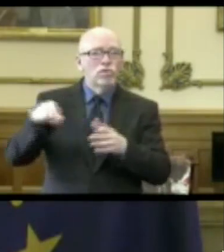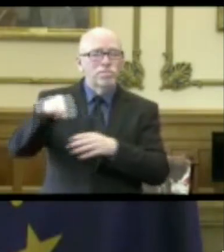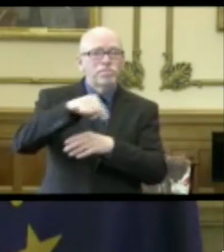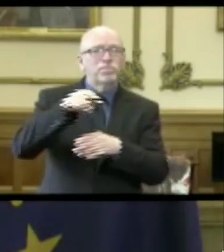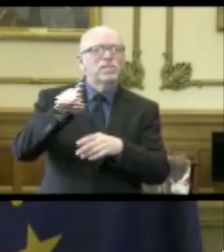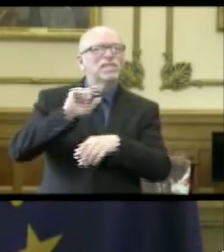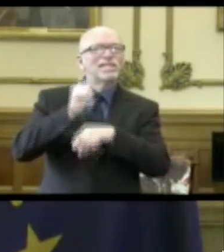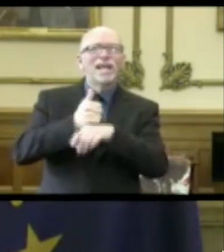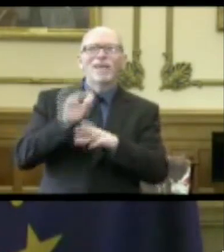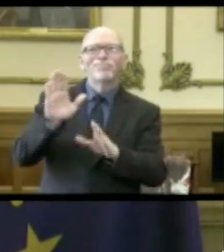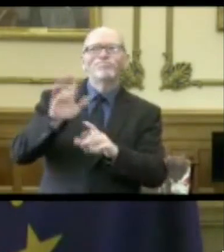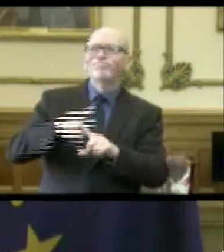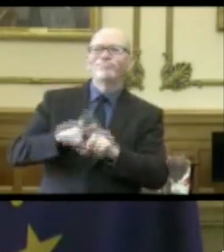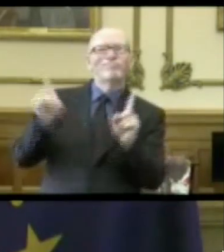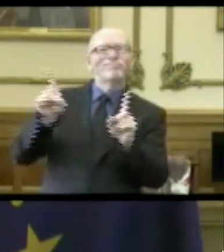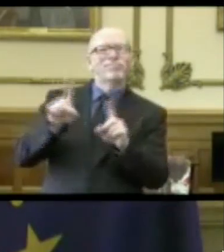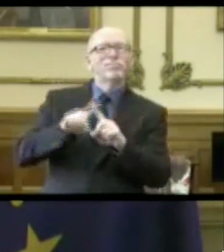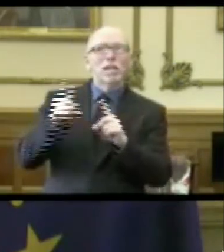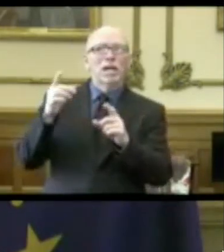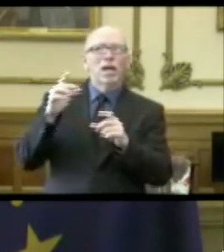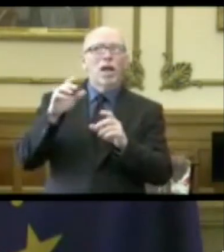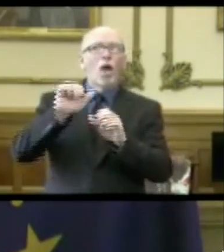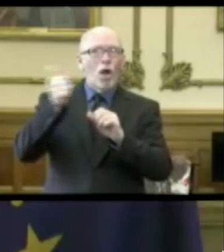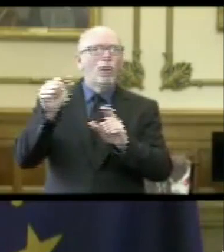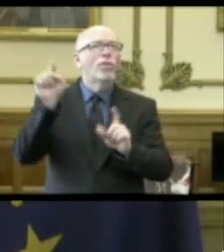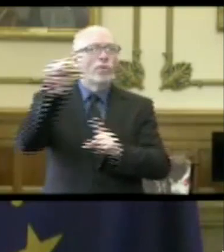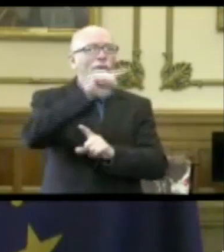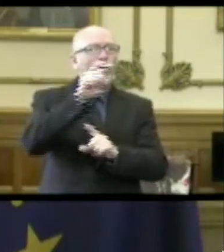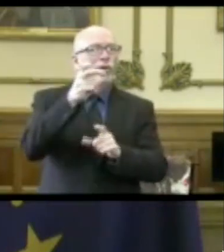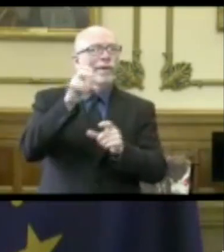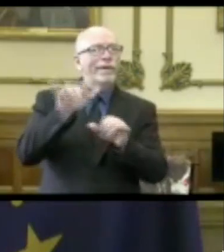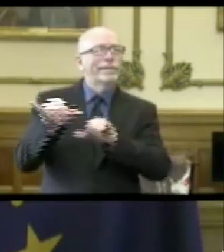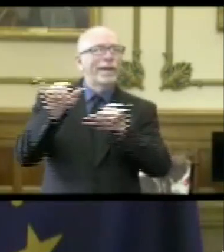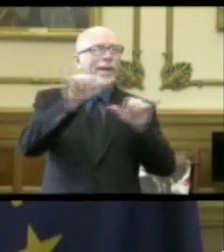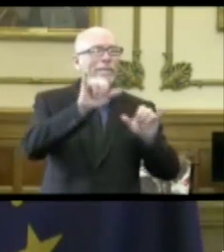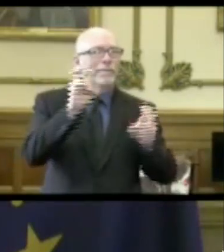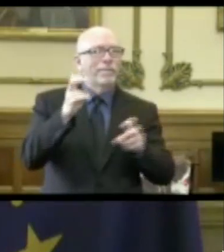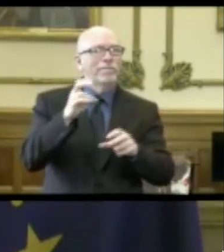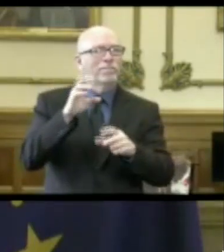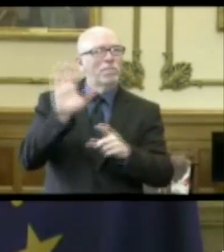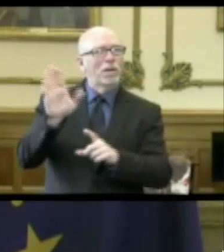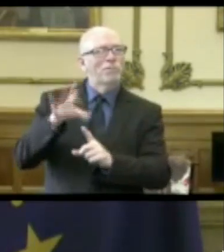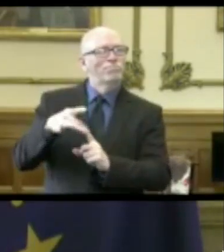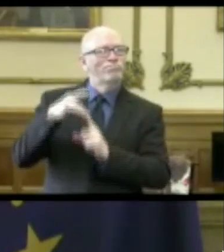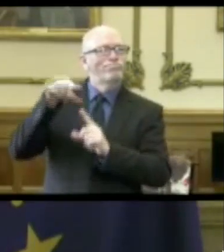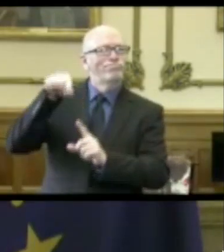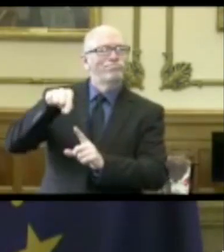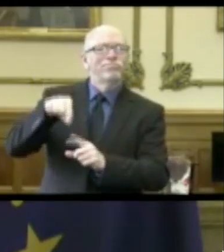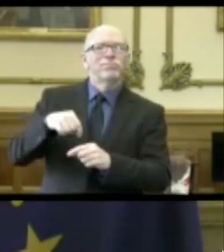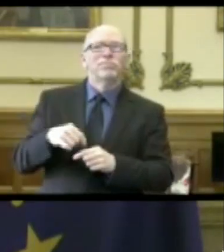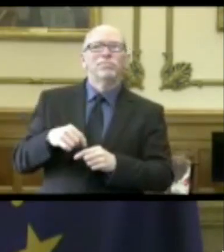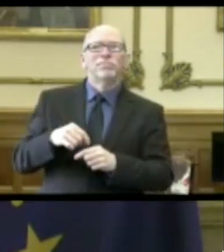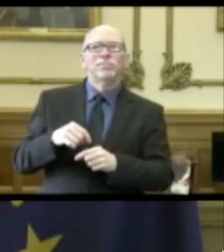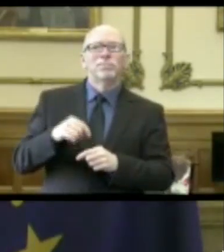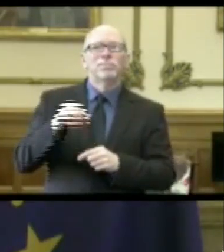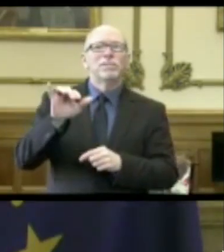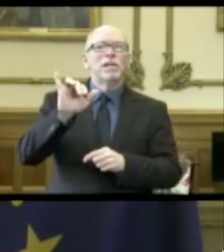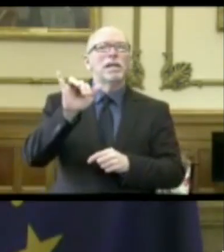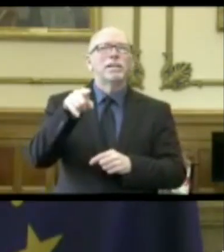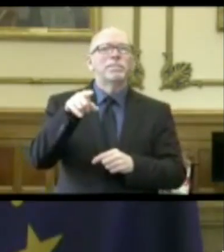unique, although it's cropping up around the state of Indiana, and a fairly unique approach in terms of